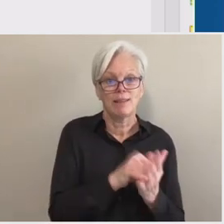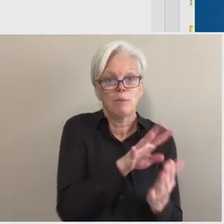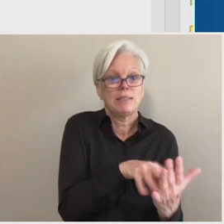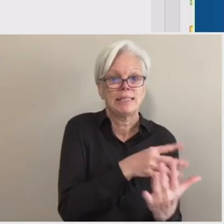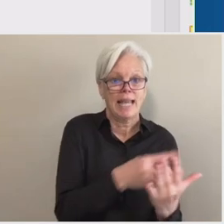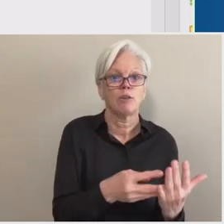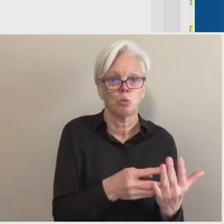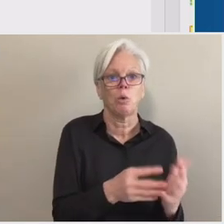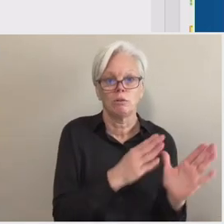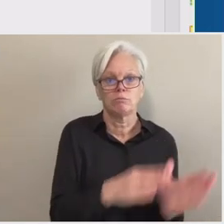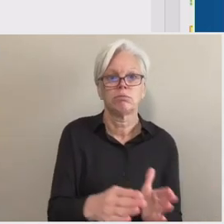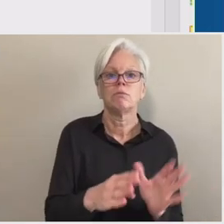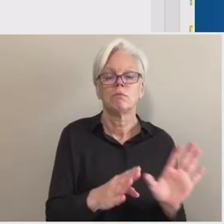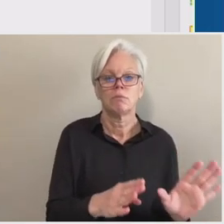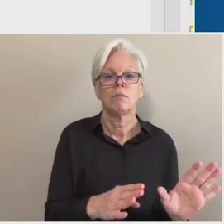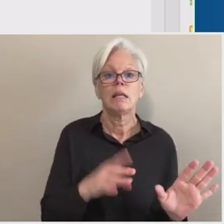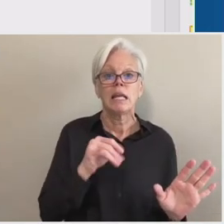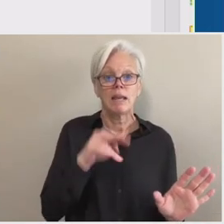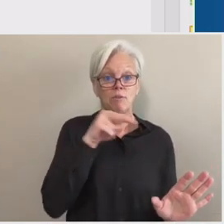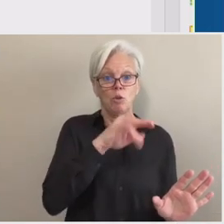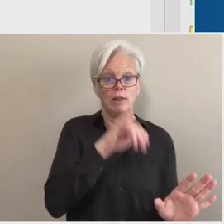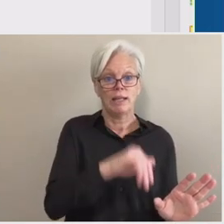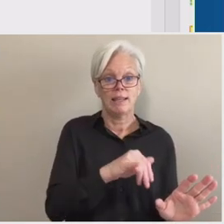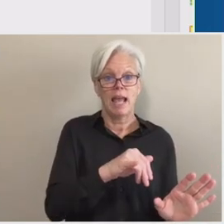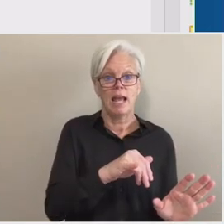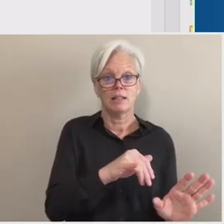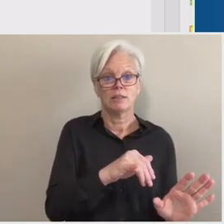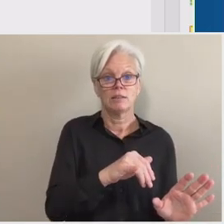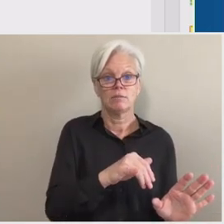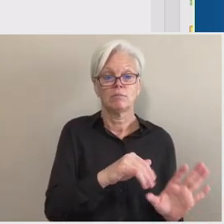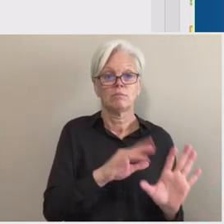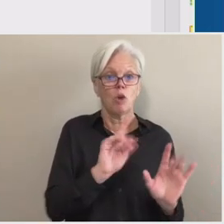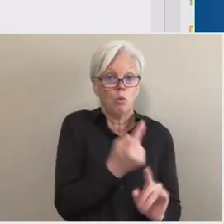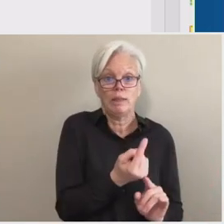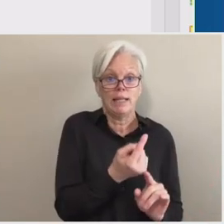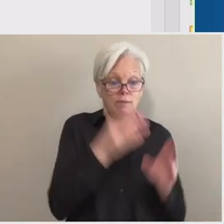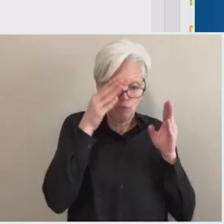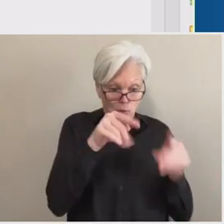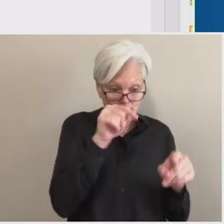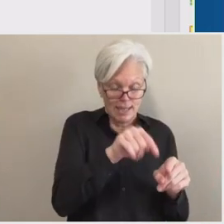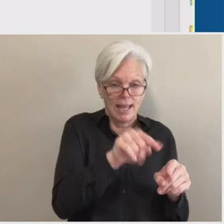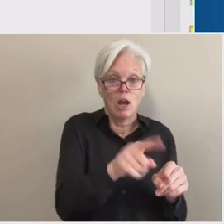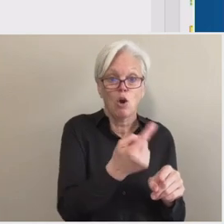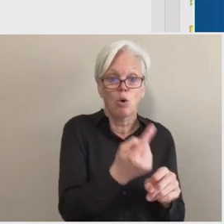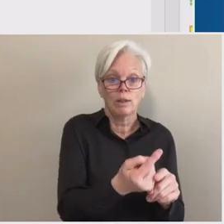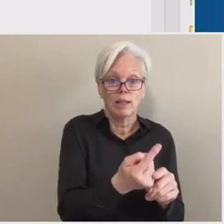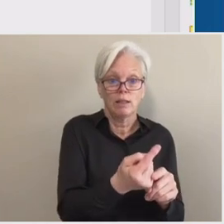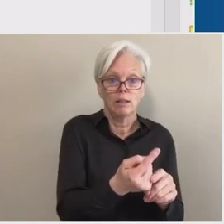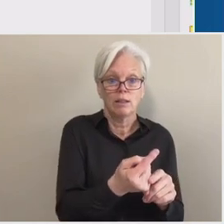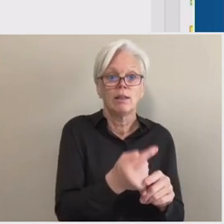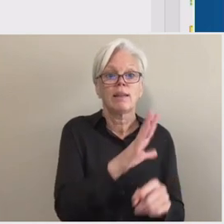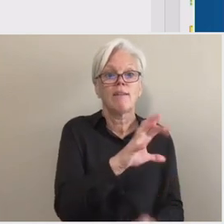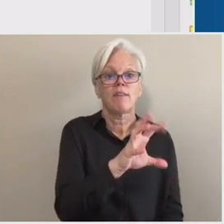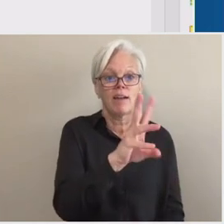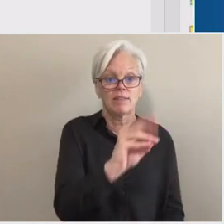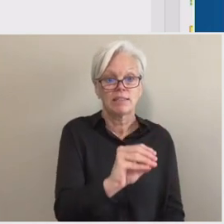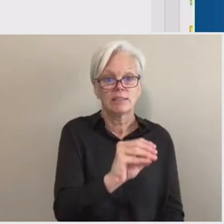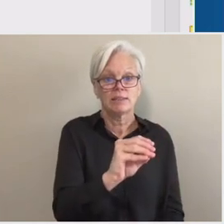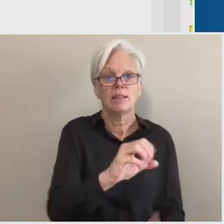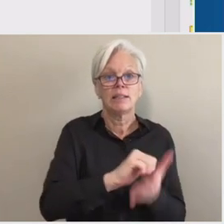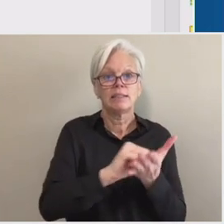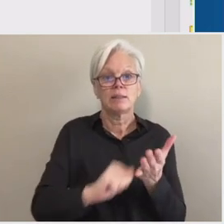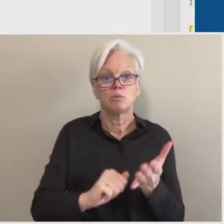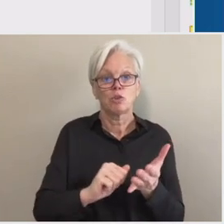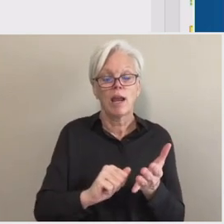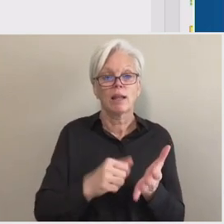if you only look at that and take nothing else into account, then you would simply take 560. You would subtract the first